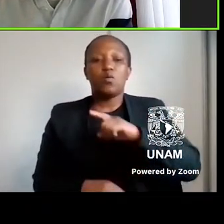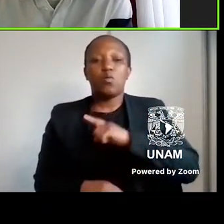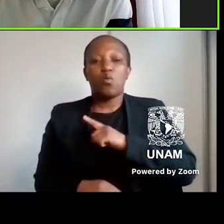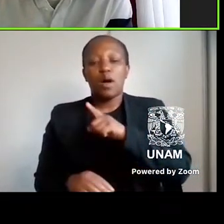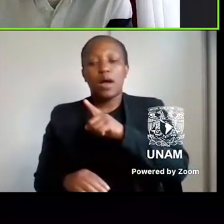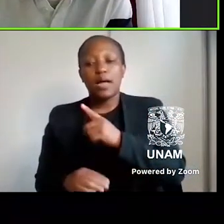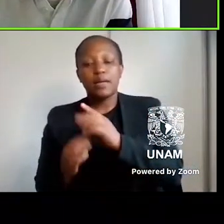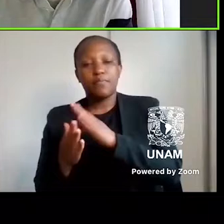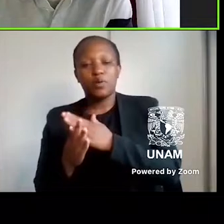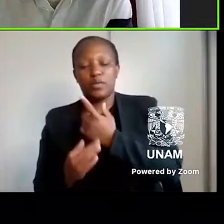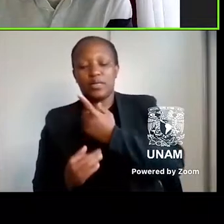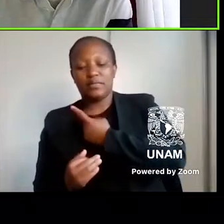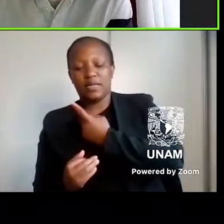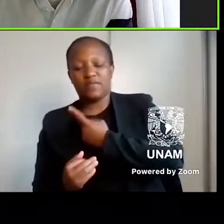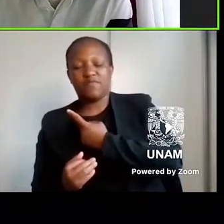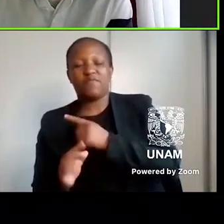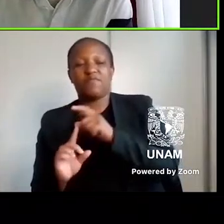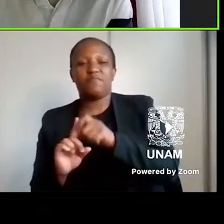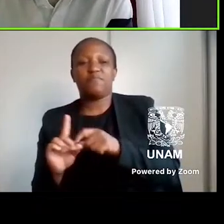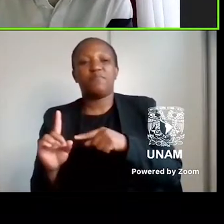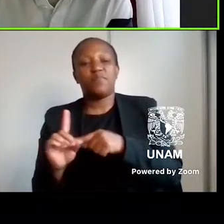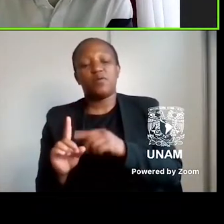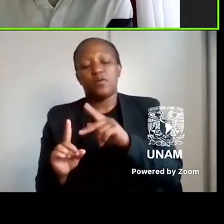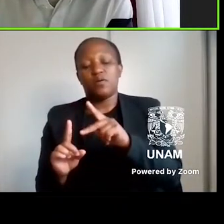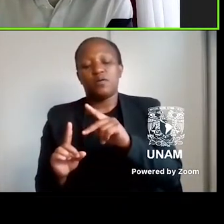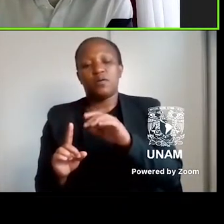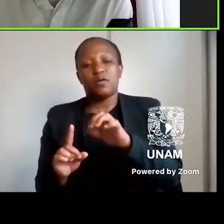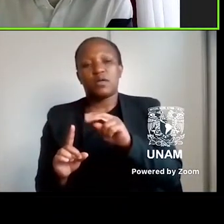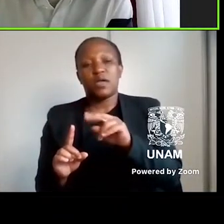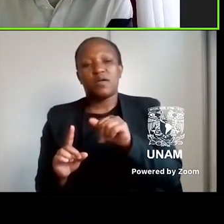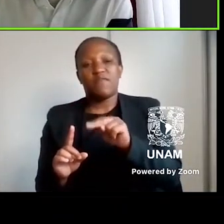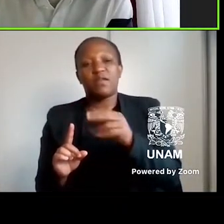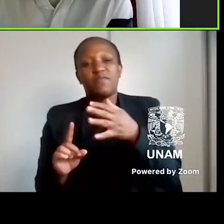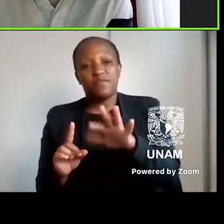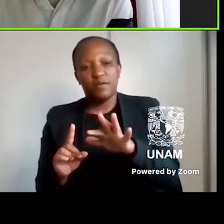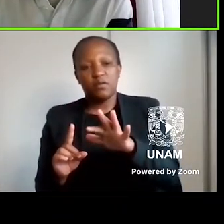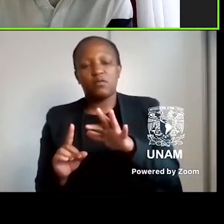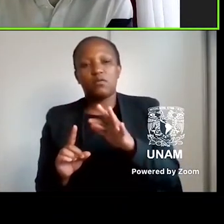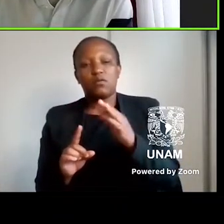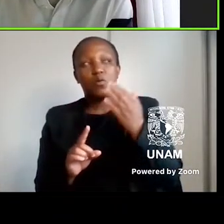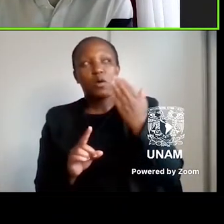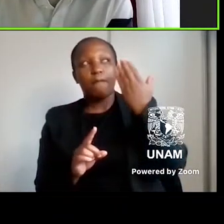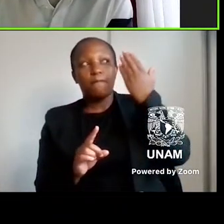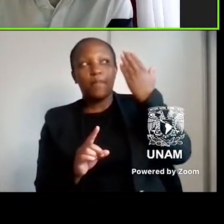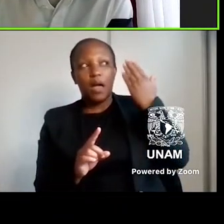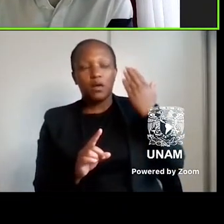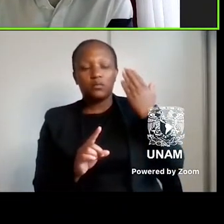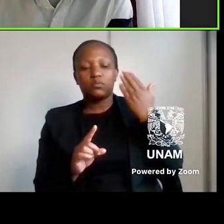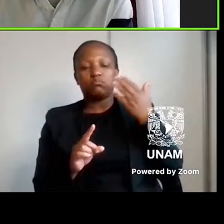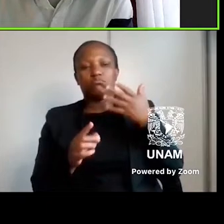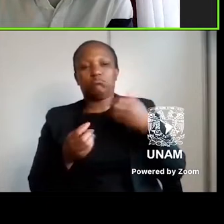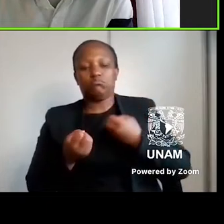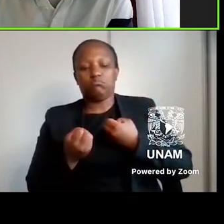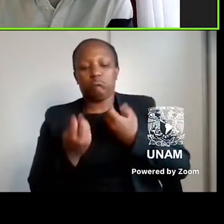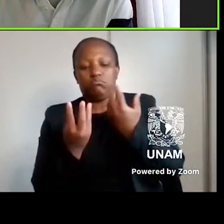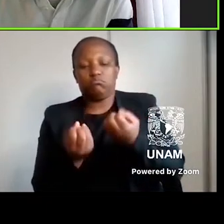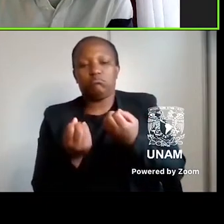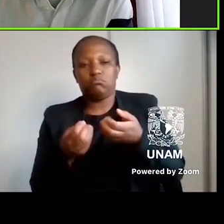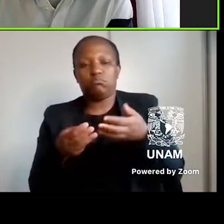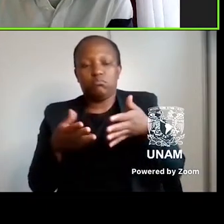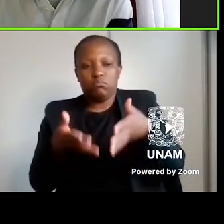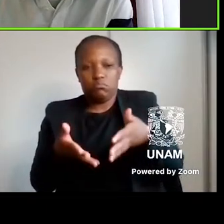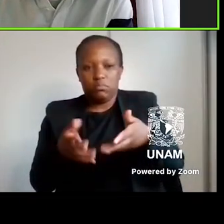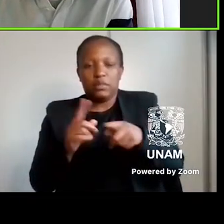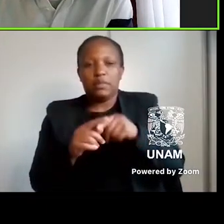past, Kurgan employs a few tricks. She narrates the past from the present tense, she immerses herself in her grandfather's